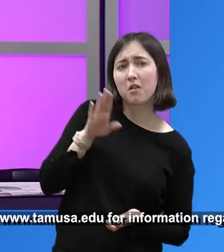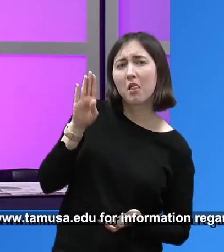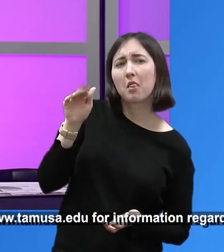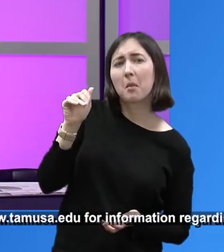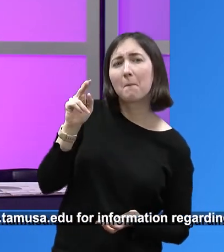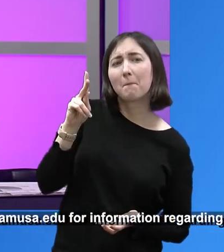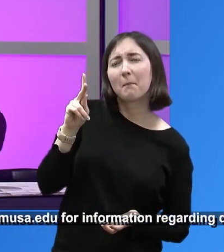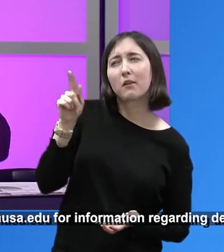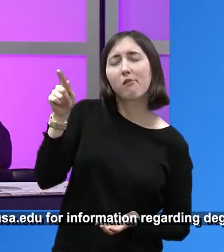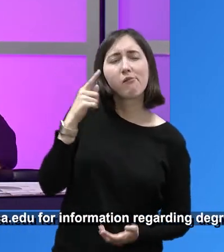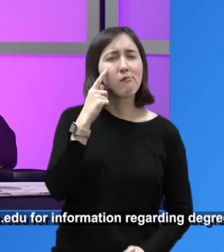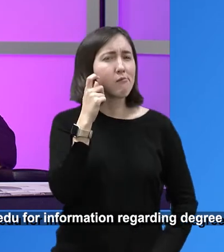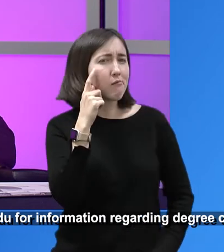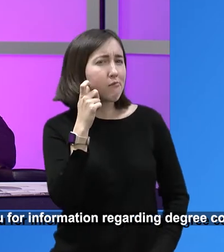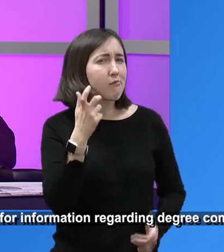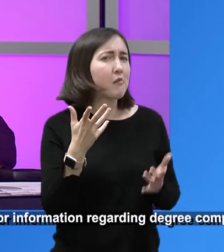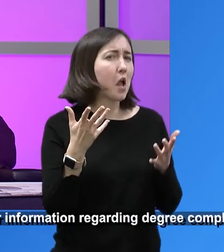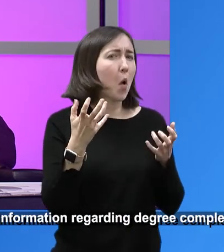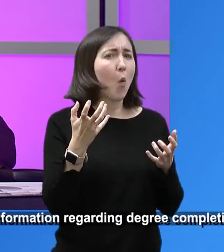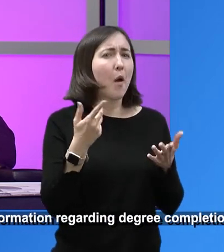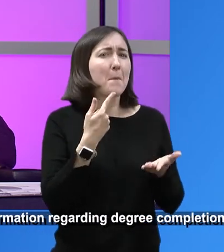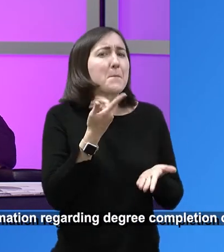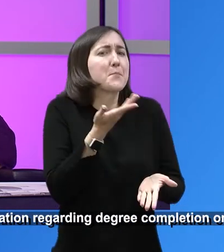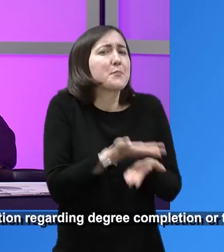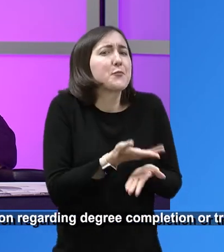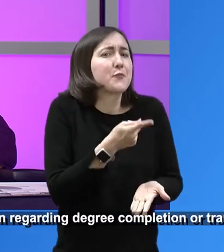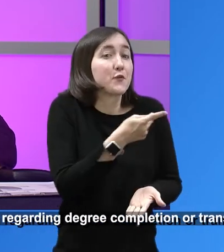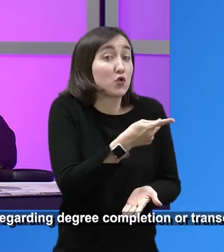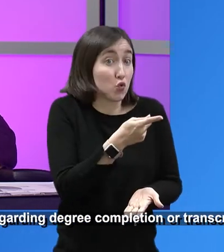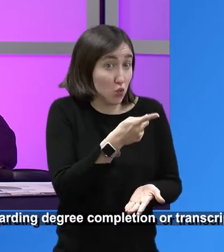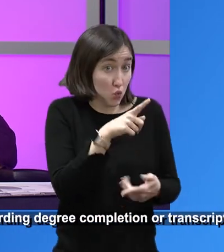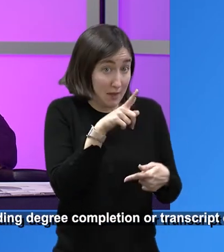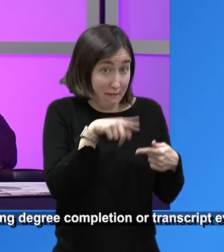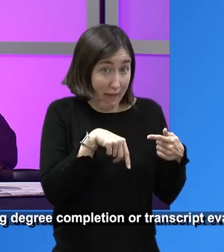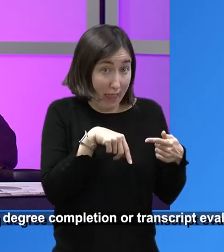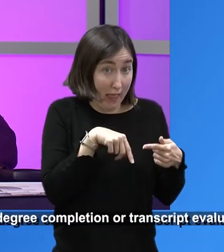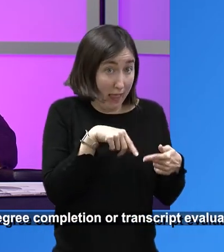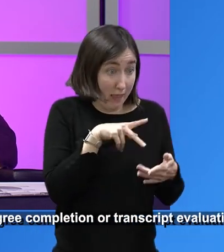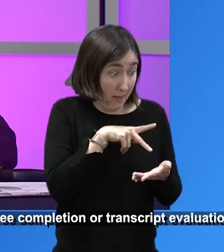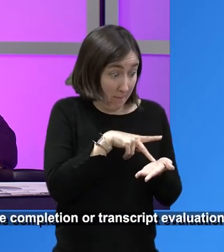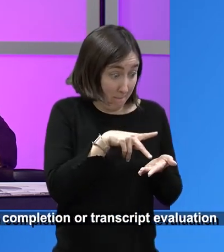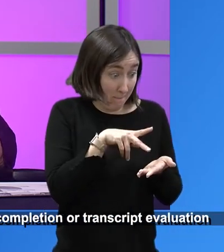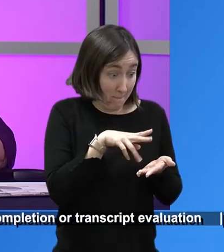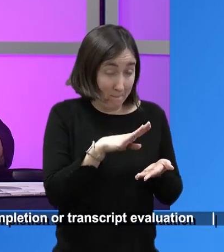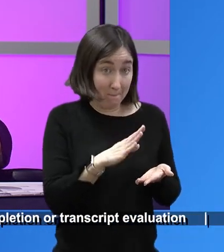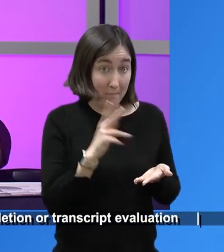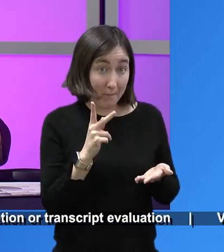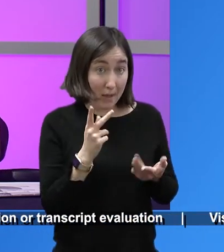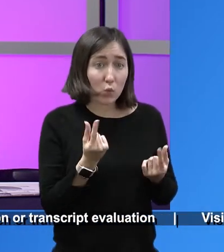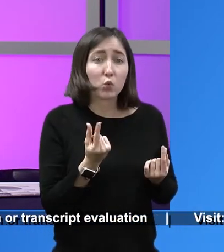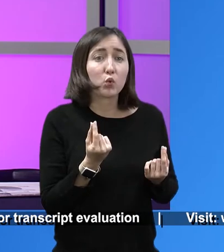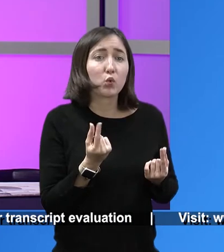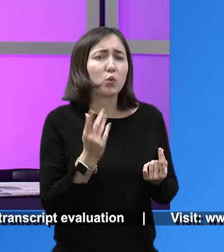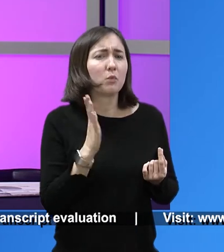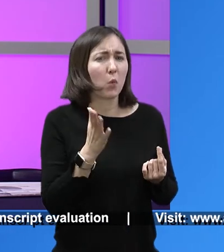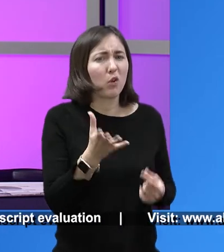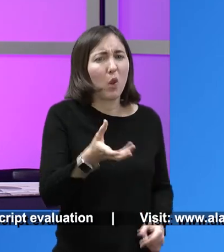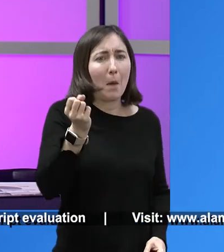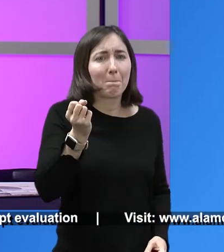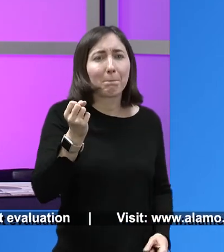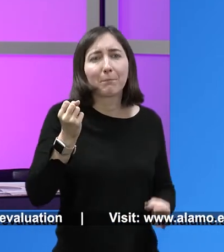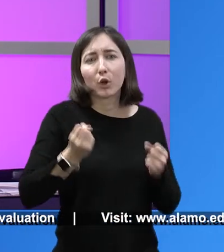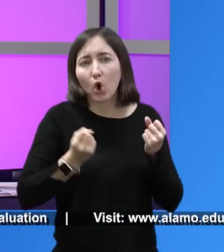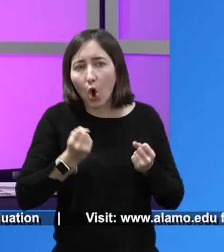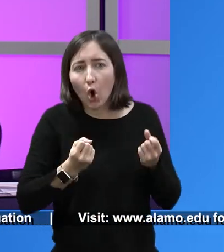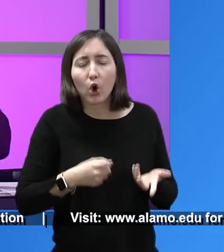In some cases, it can be a car, you know, or at the bank, it could be if you have savings, they will hold on to your